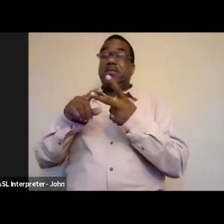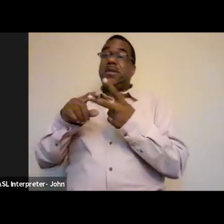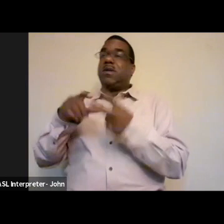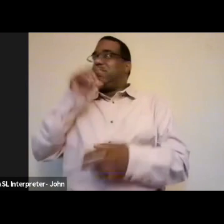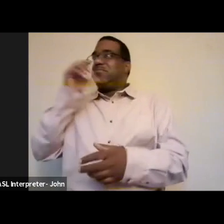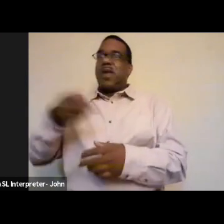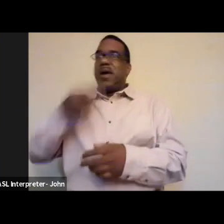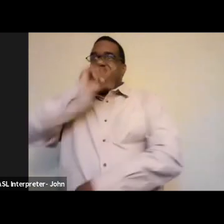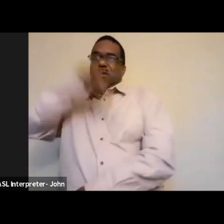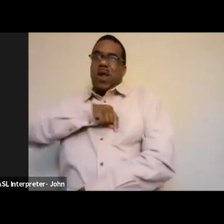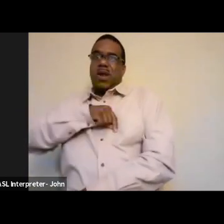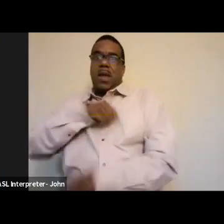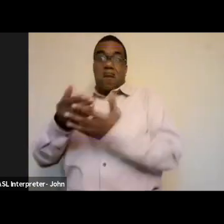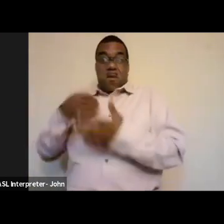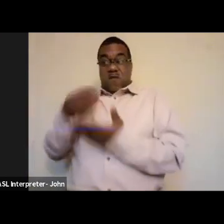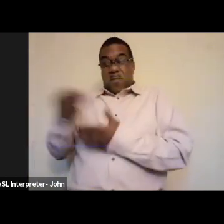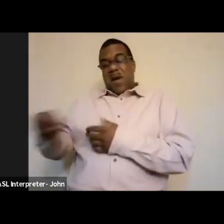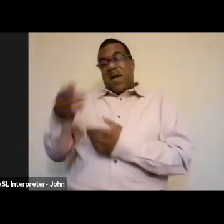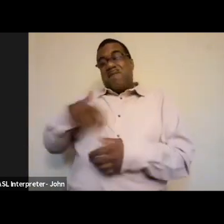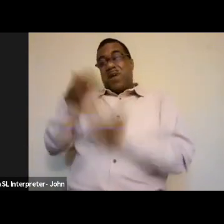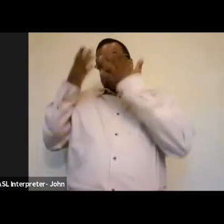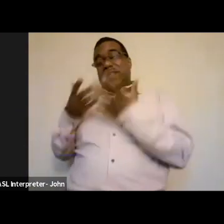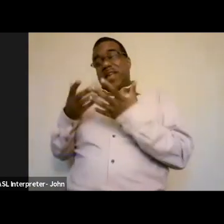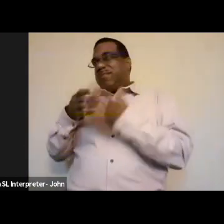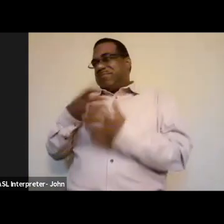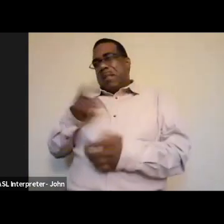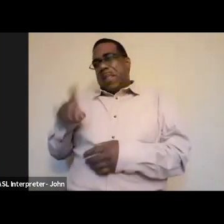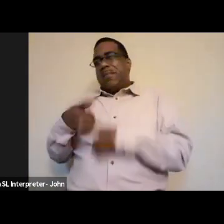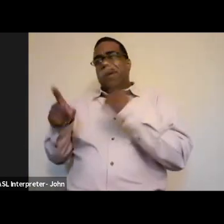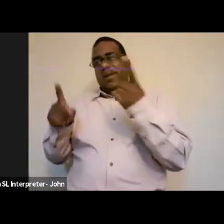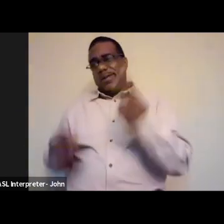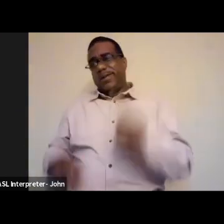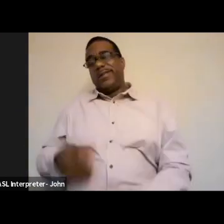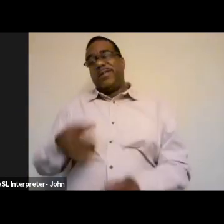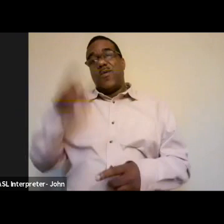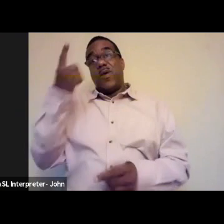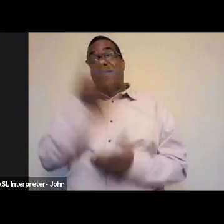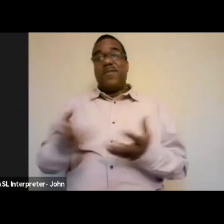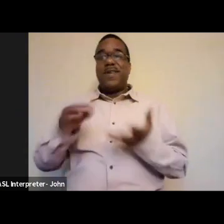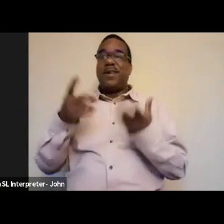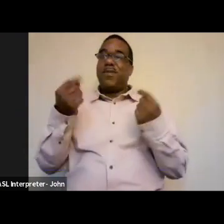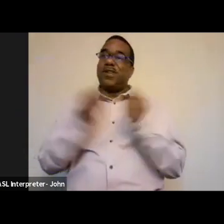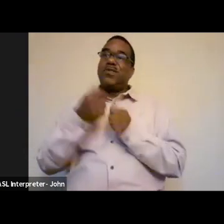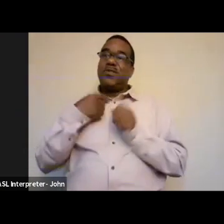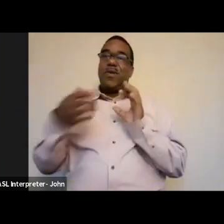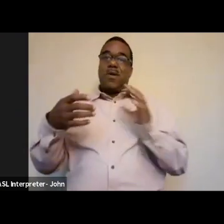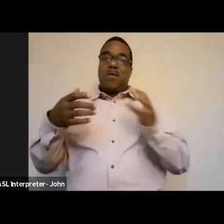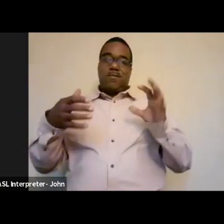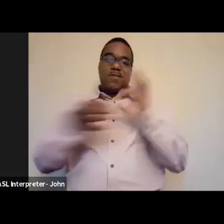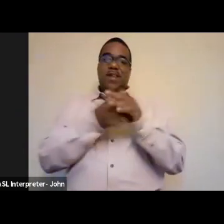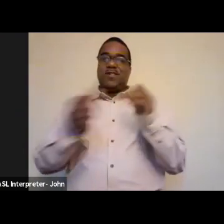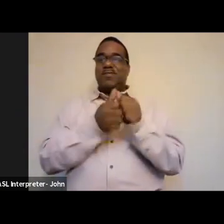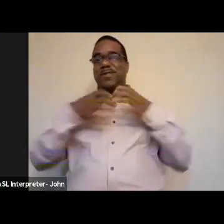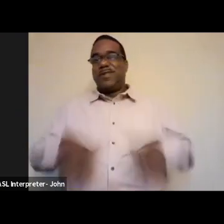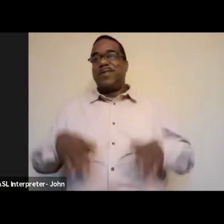because when you bought it, you were sad and didn't actually really like it? I think one of the ways to build a relationship with your clothes that's more healthy is